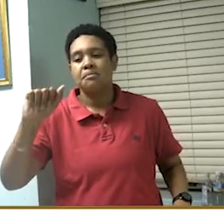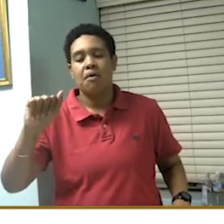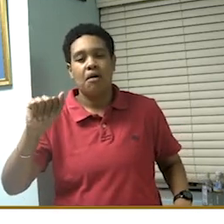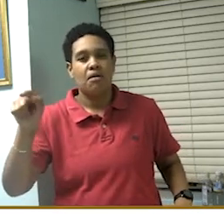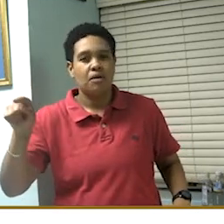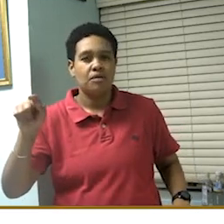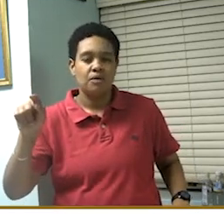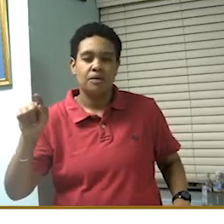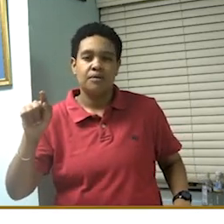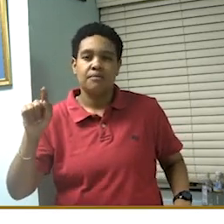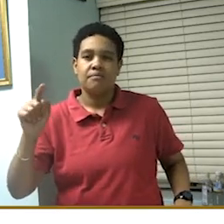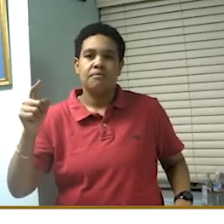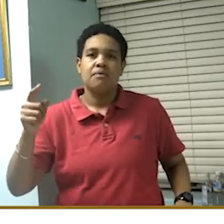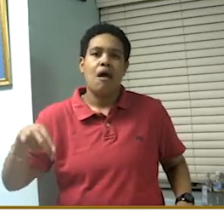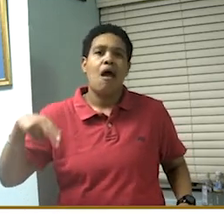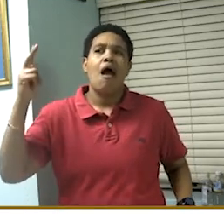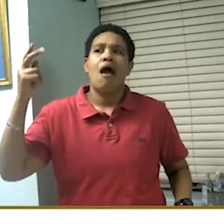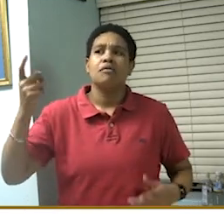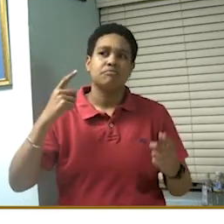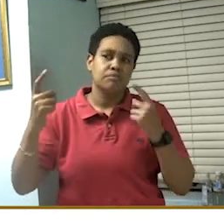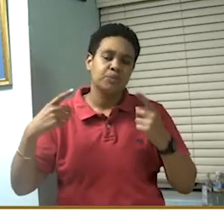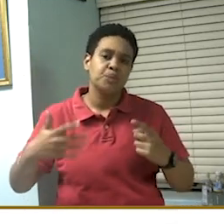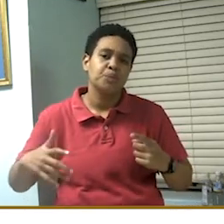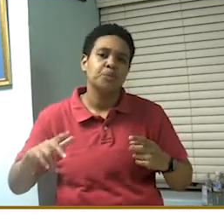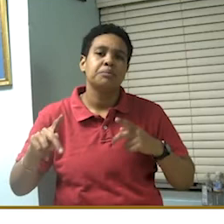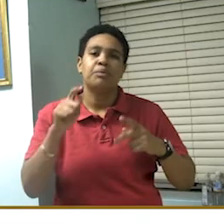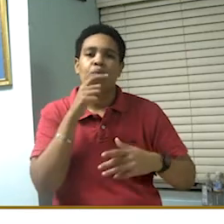out highly.